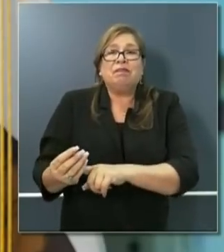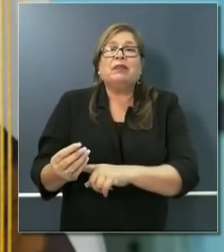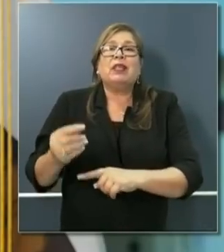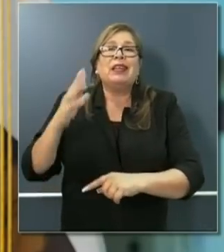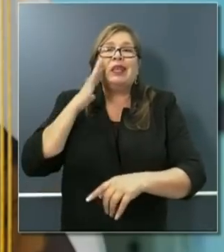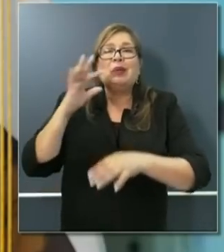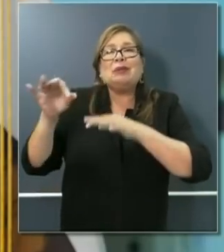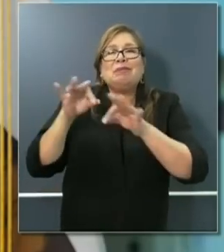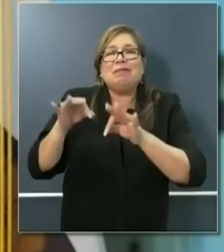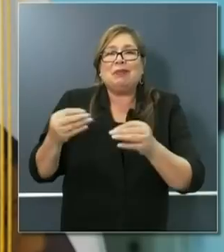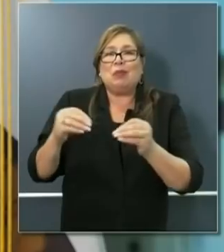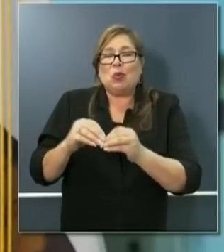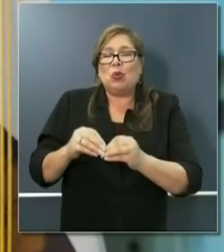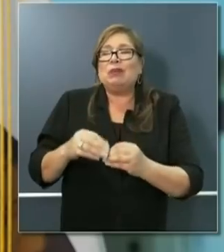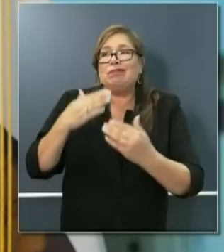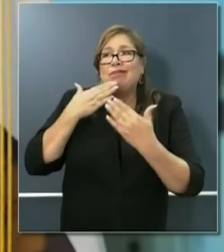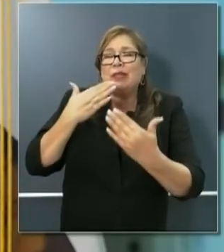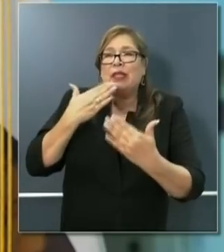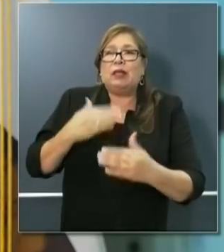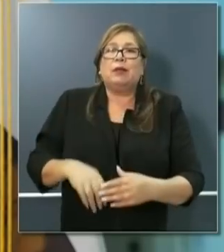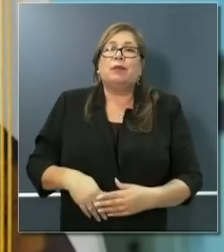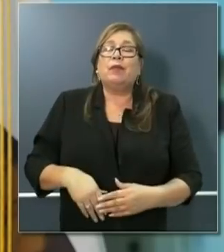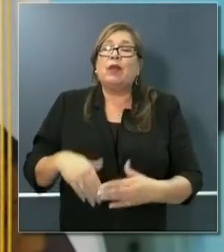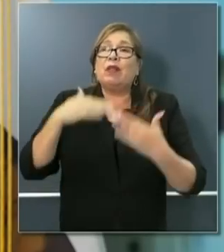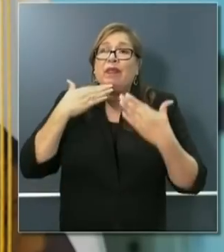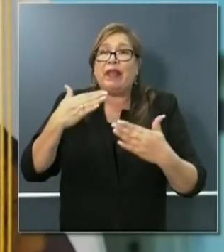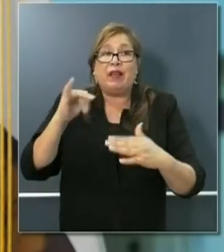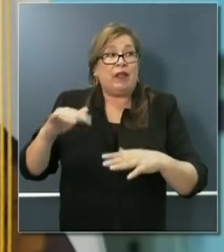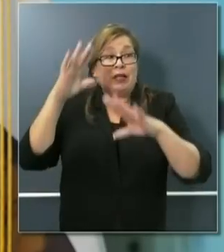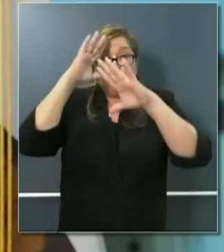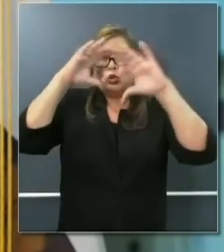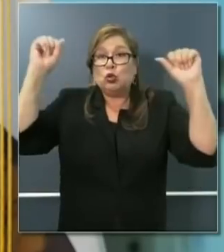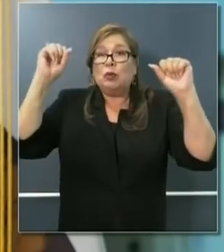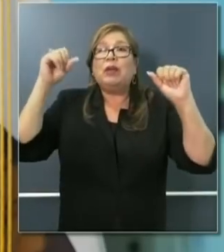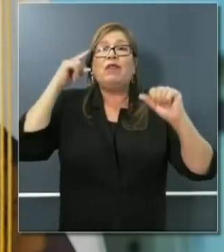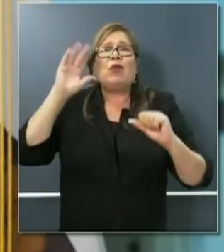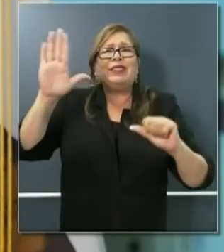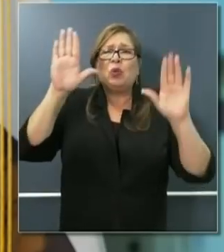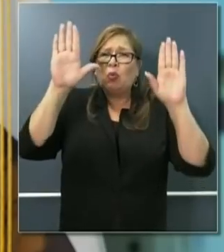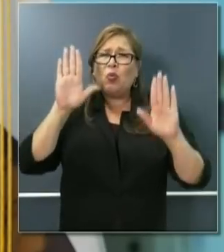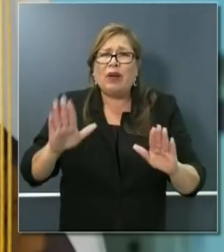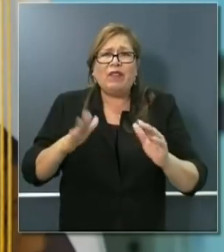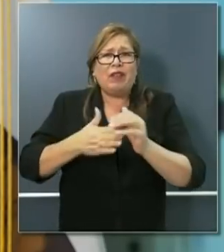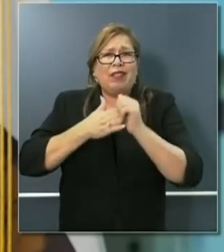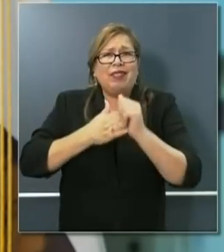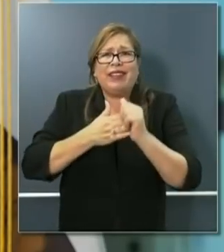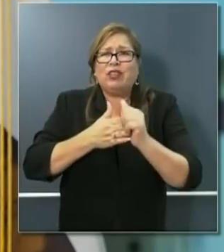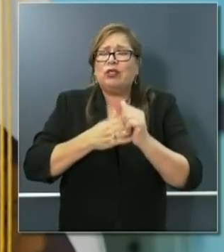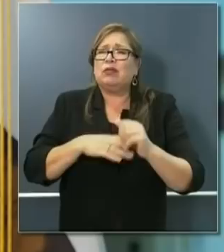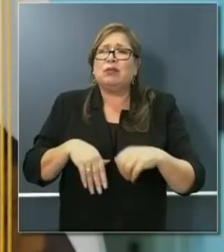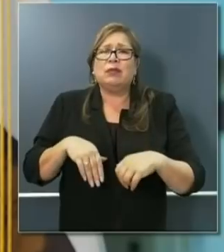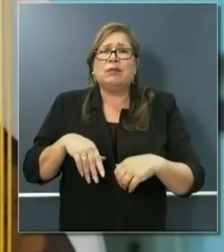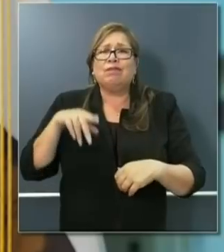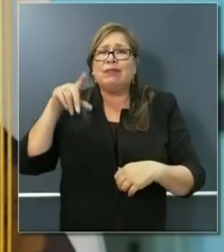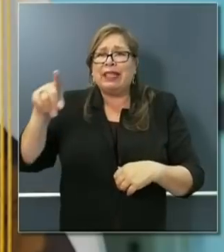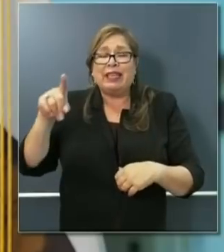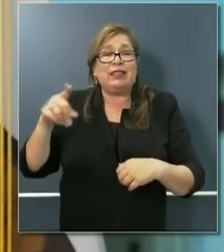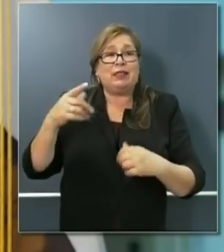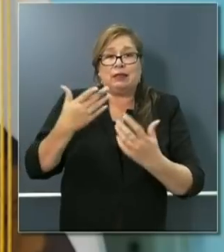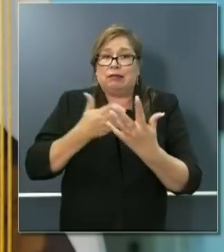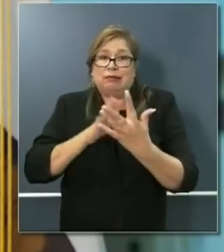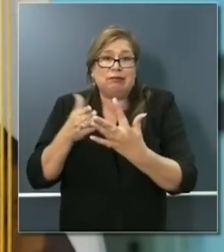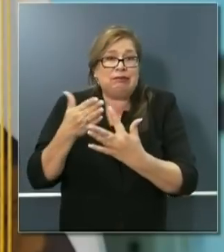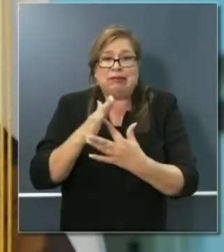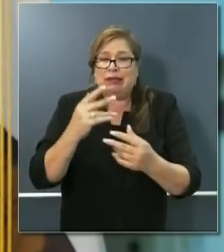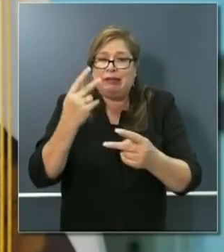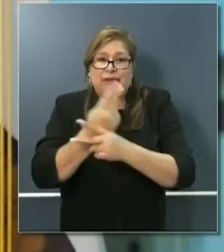some of this. And I just want to thank the superintendent for his wonderful leadership in really helping navigate a system that is the most challenging